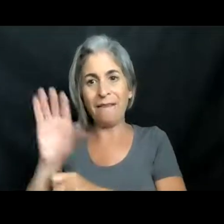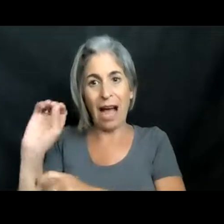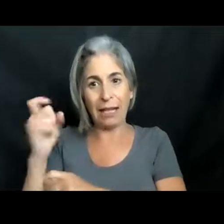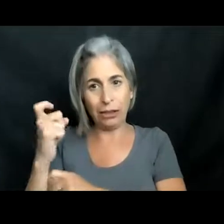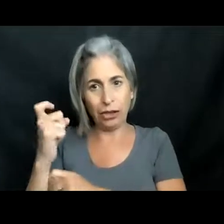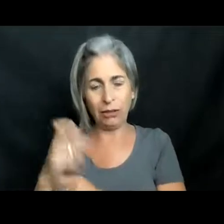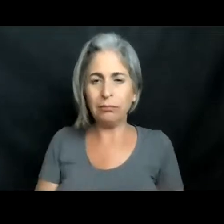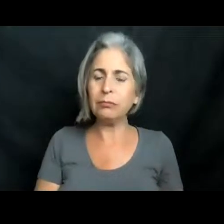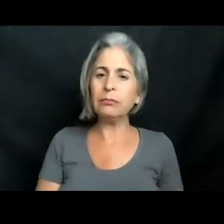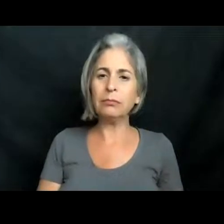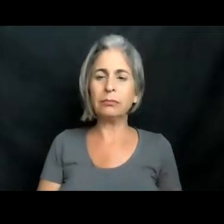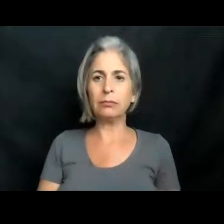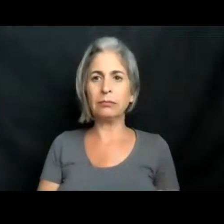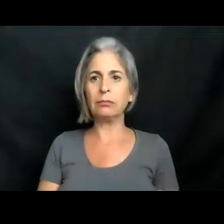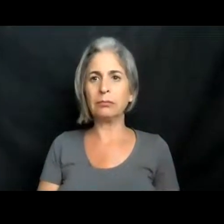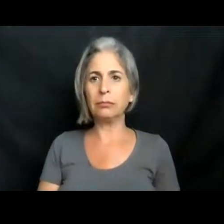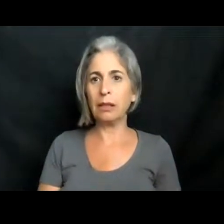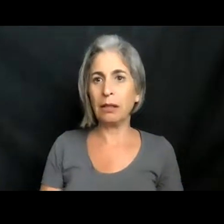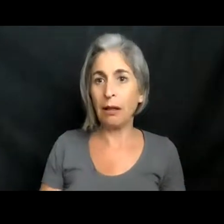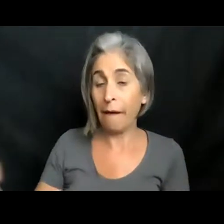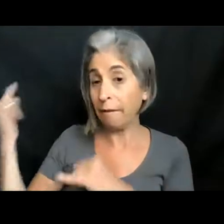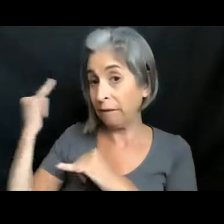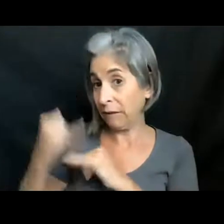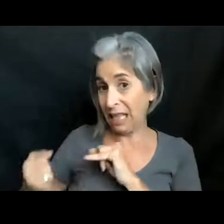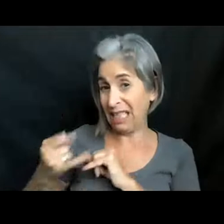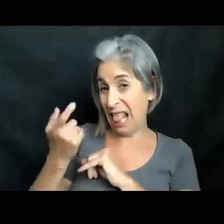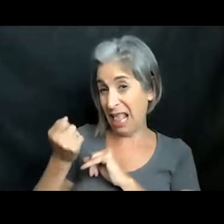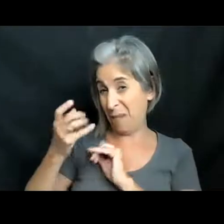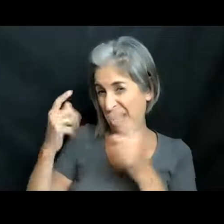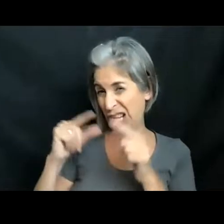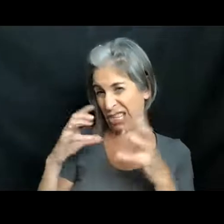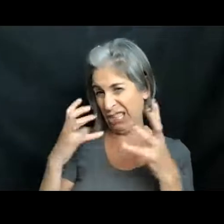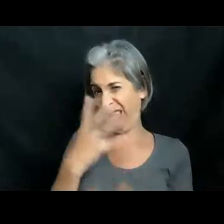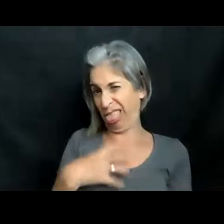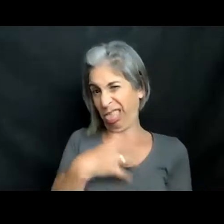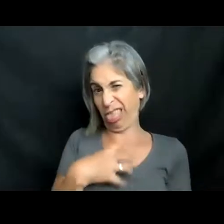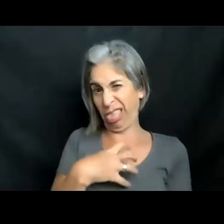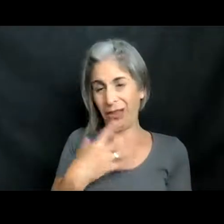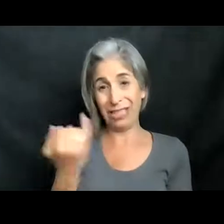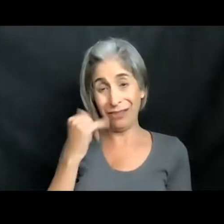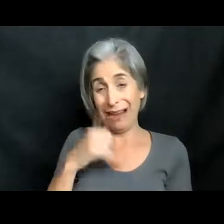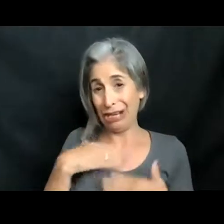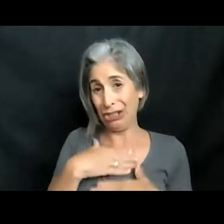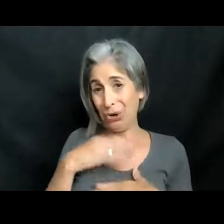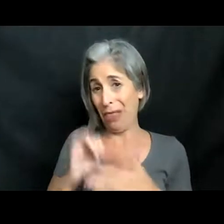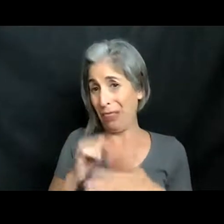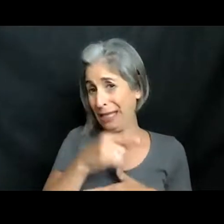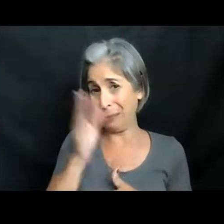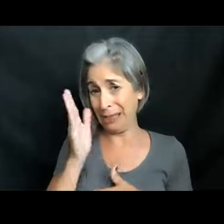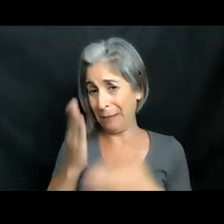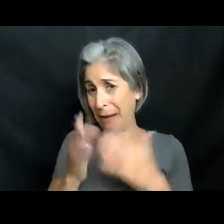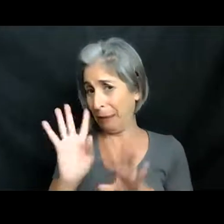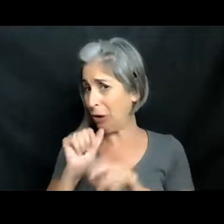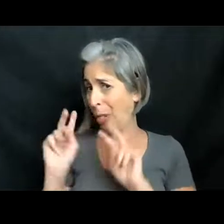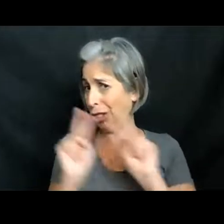Finally, I do always like to do one thing I will warn you with a little gross. So if you did not enjoy the beginning of this presentation, maybe look